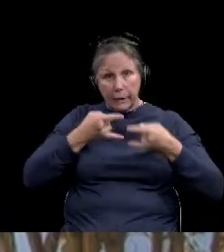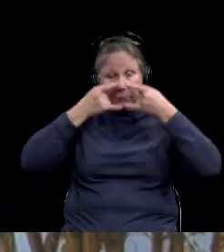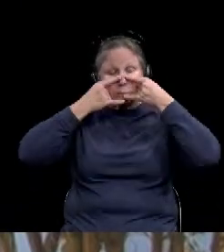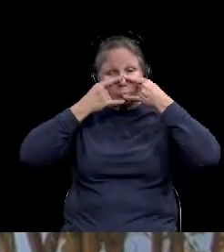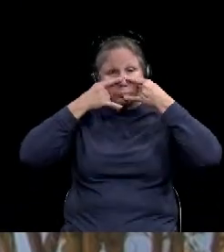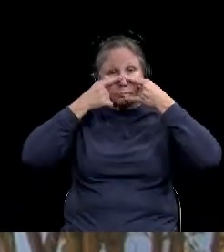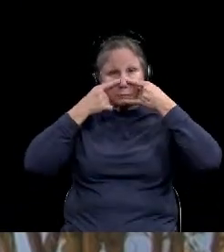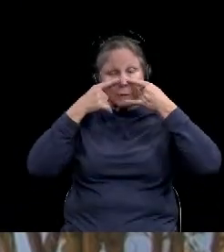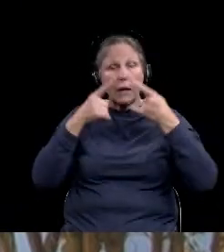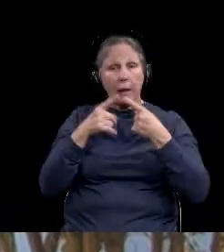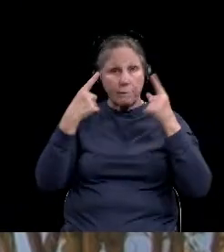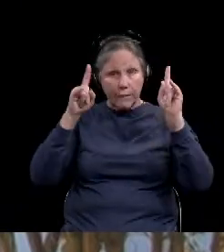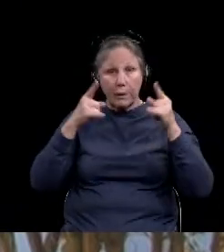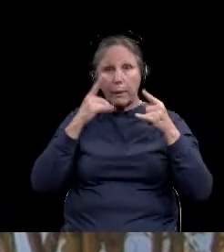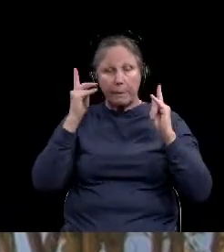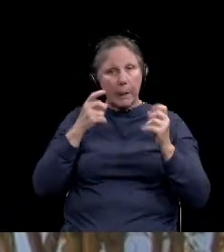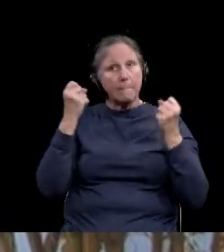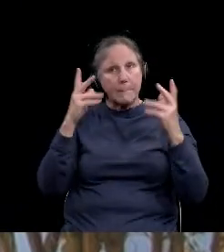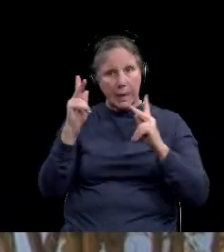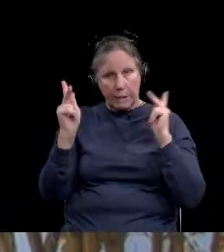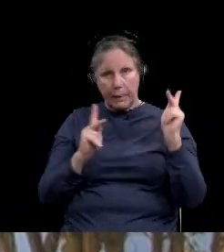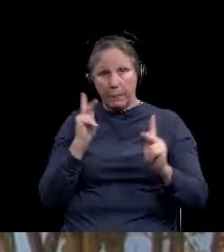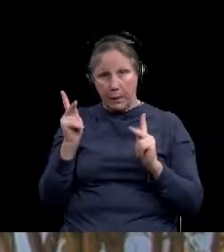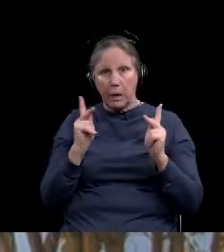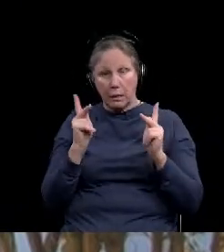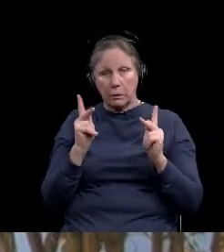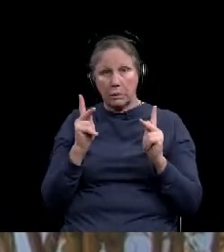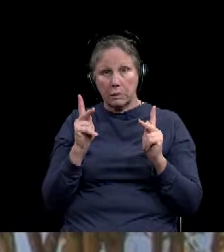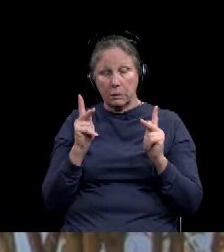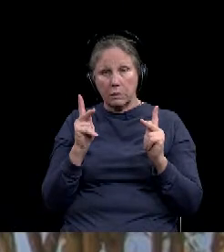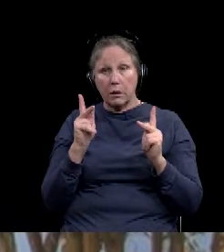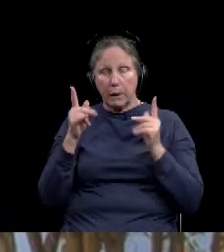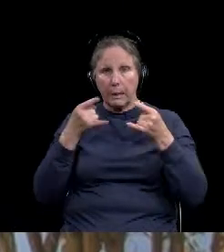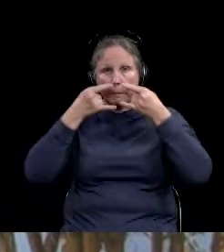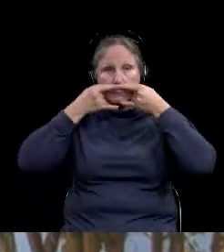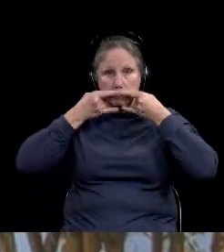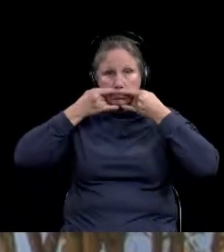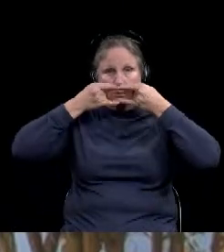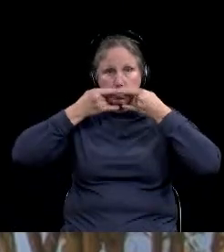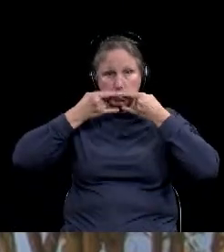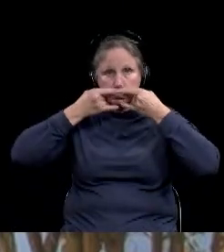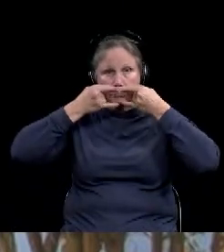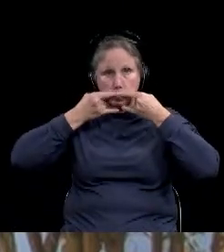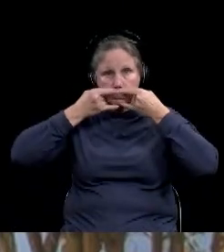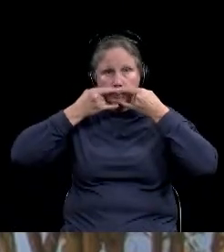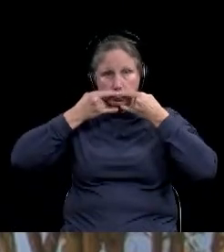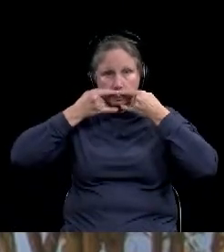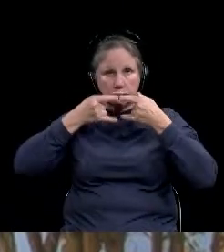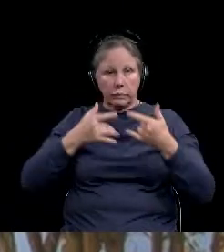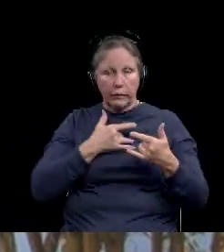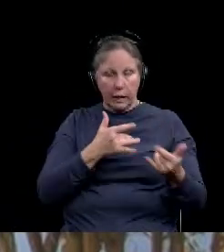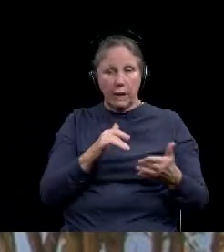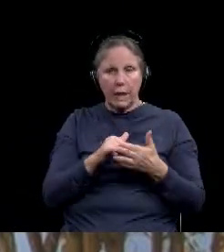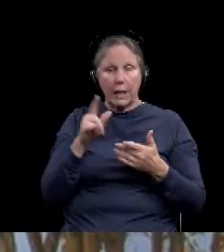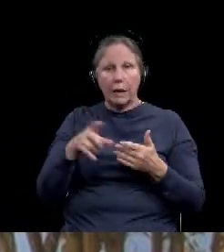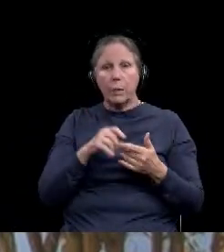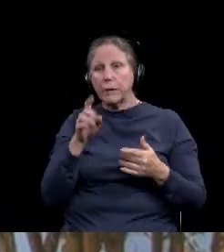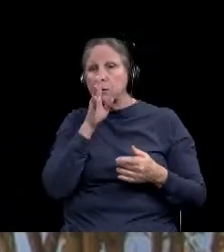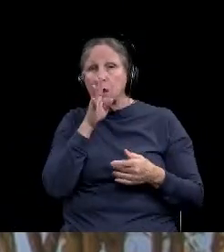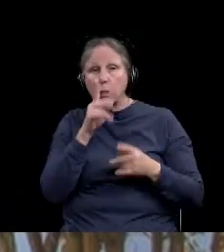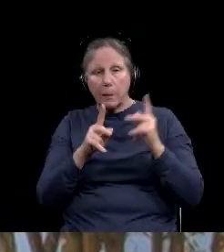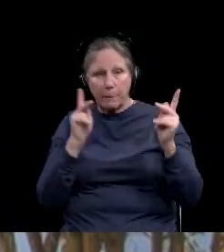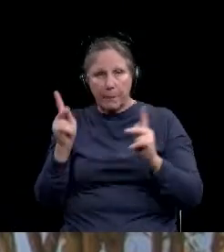to be effective. And I have seen a number of places where people are letting their mask drip below their nose, especially when they're talking